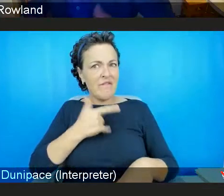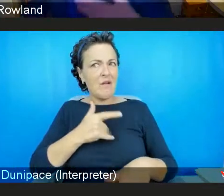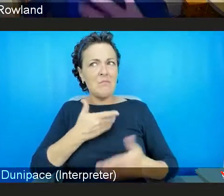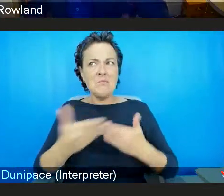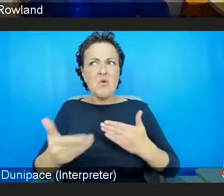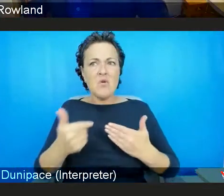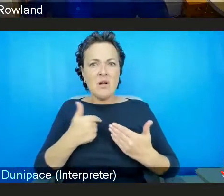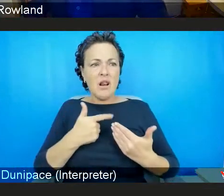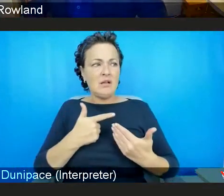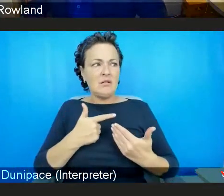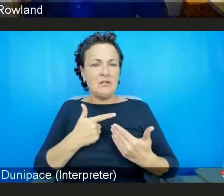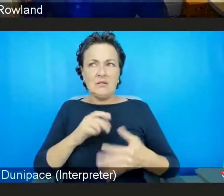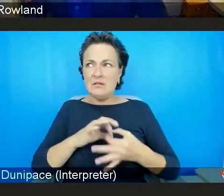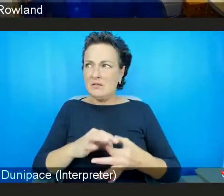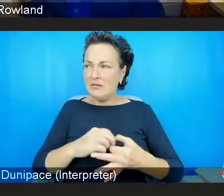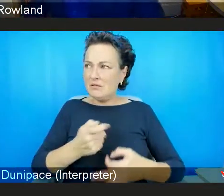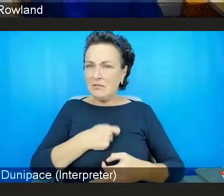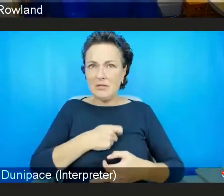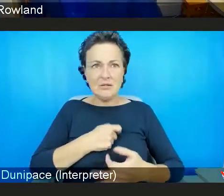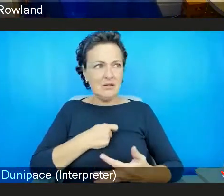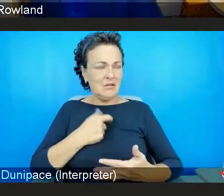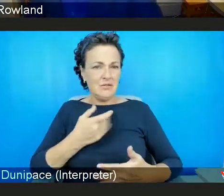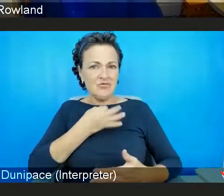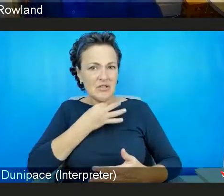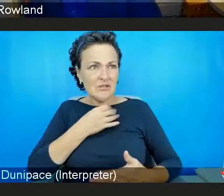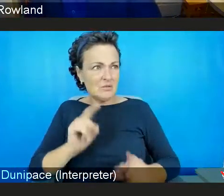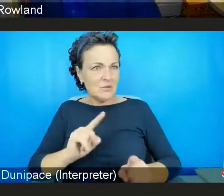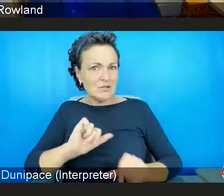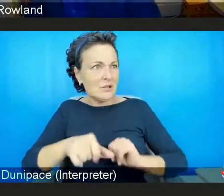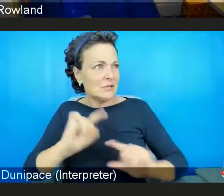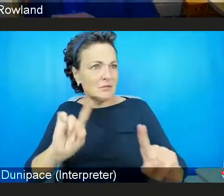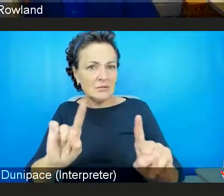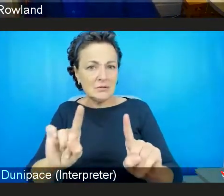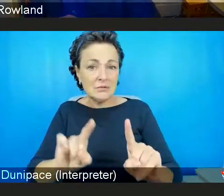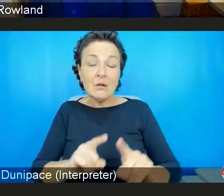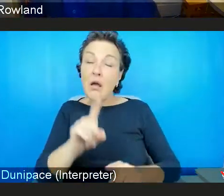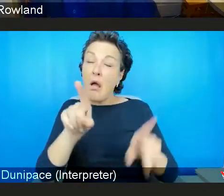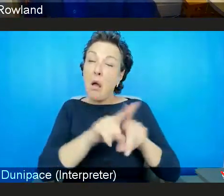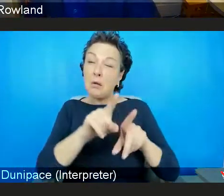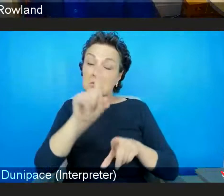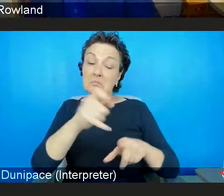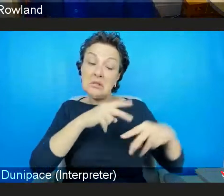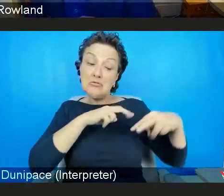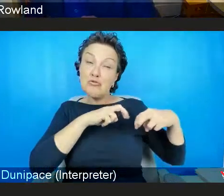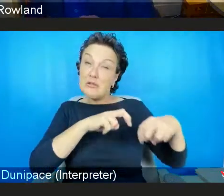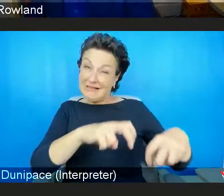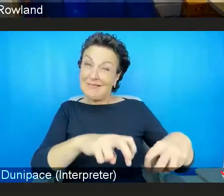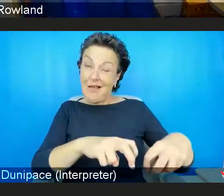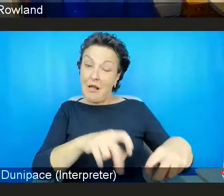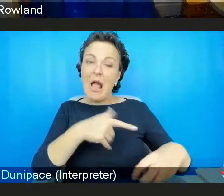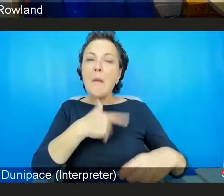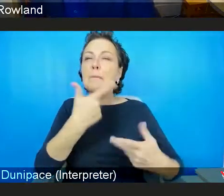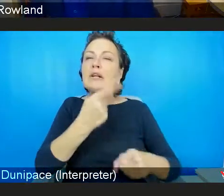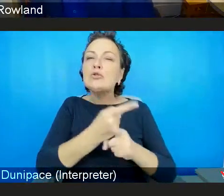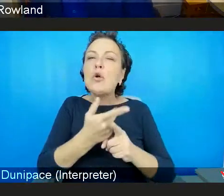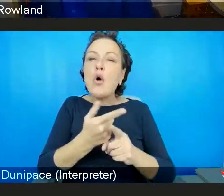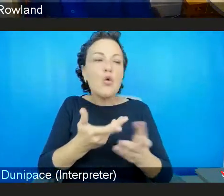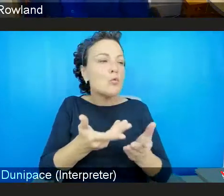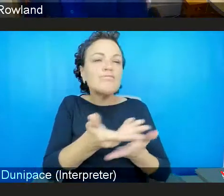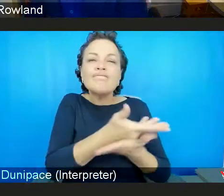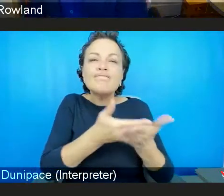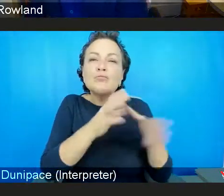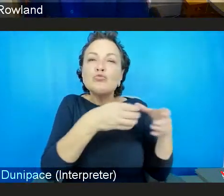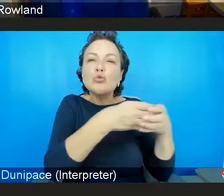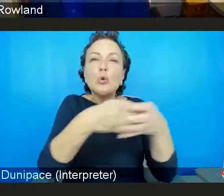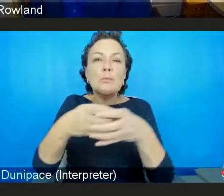our study in the qualitative studies, quite a few people who who we talked with groups who had particular risk factors who were